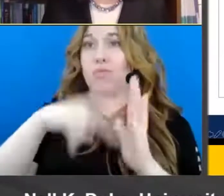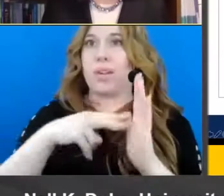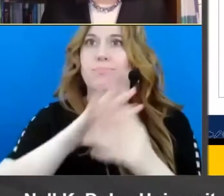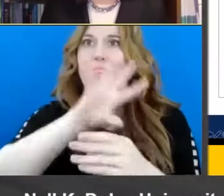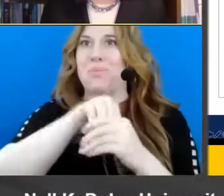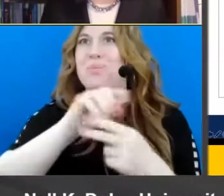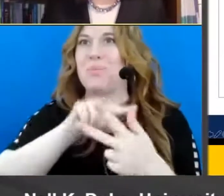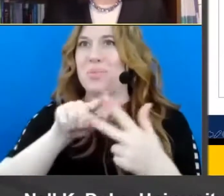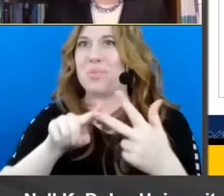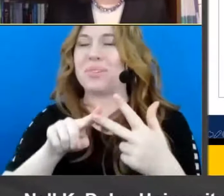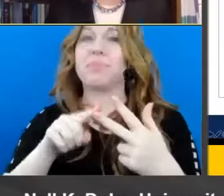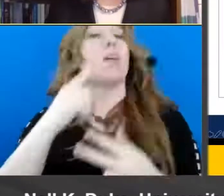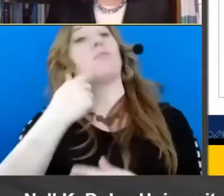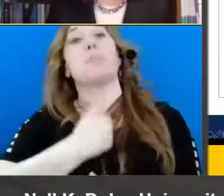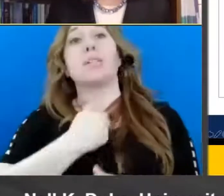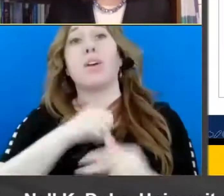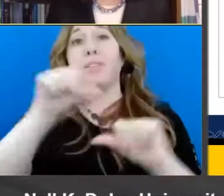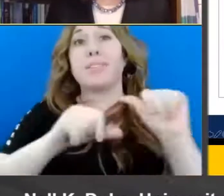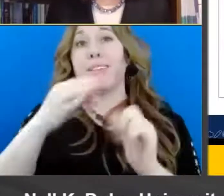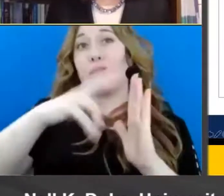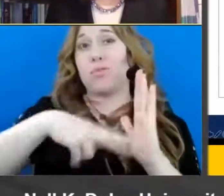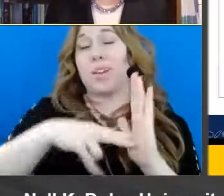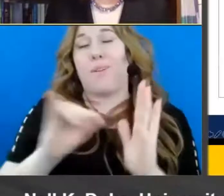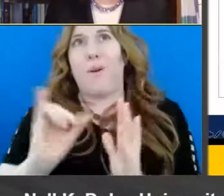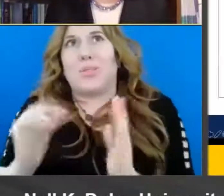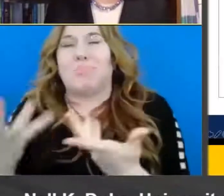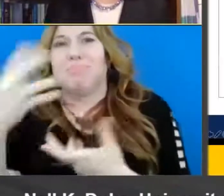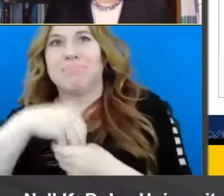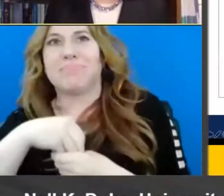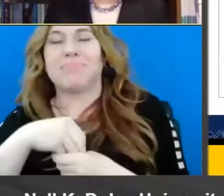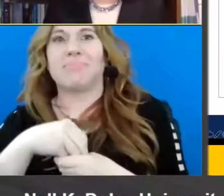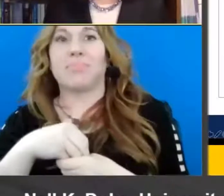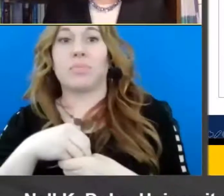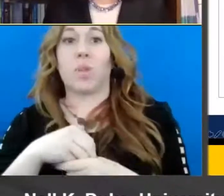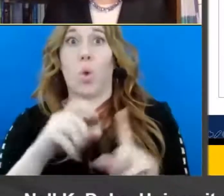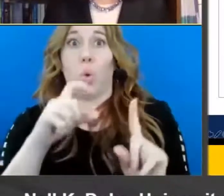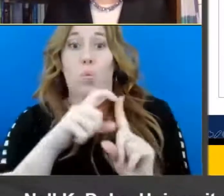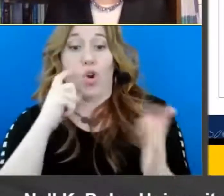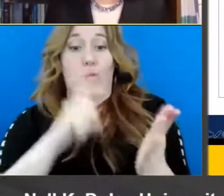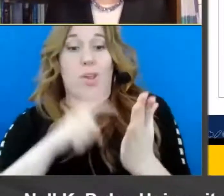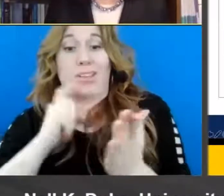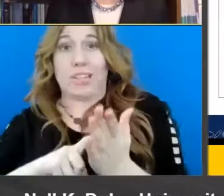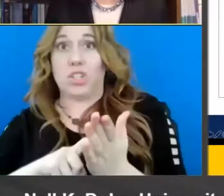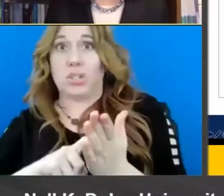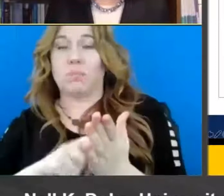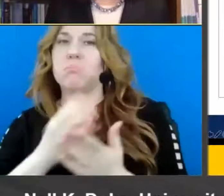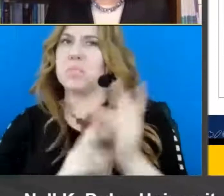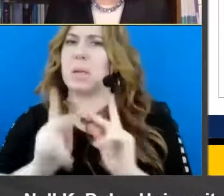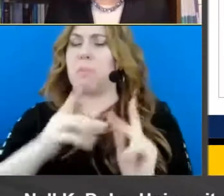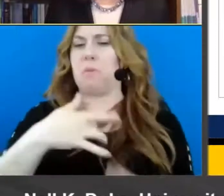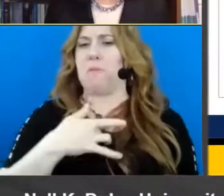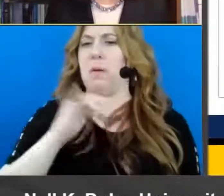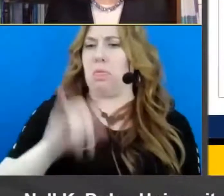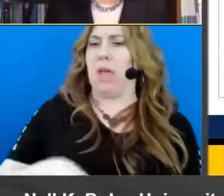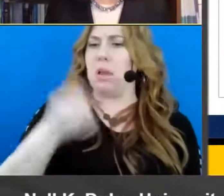without saying, but for me, the science of reading also encompasses not only word recognition, which is how some people seem to understand that